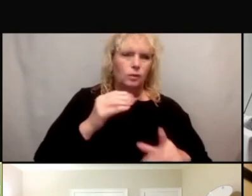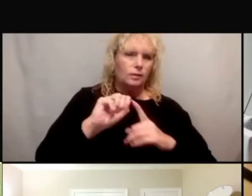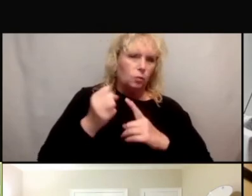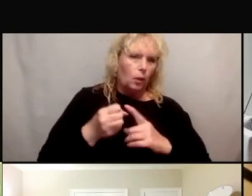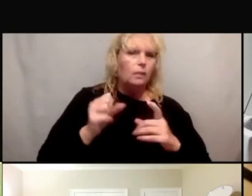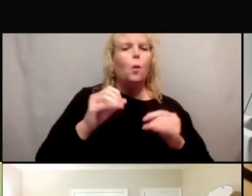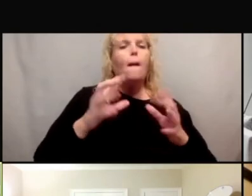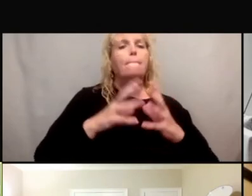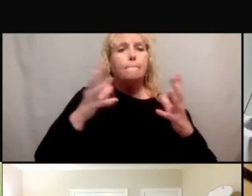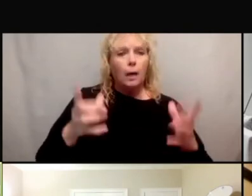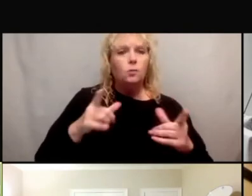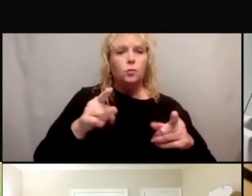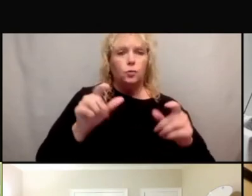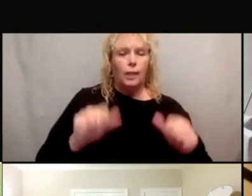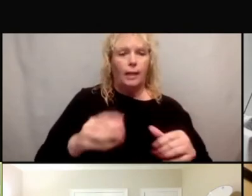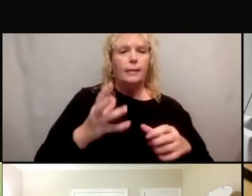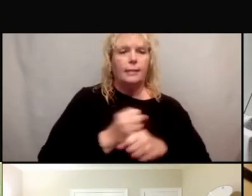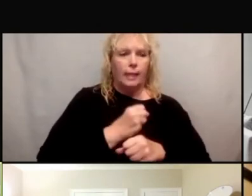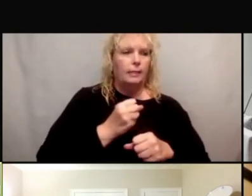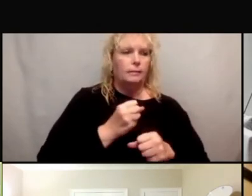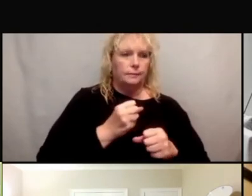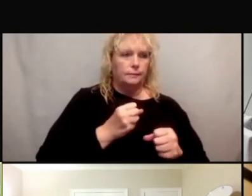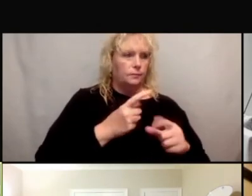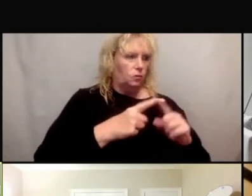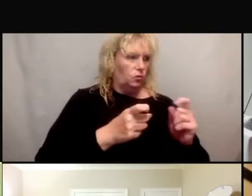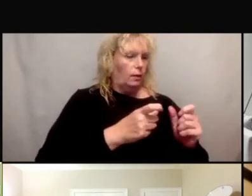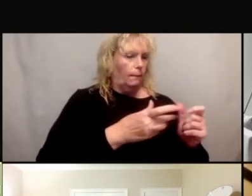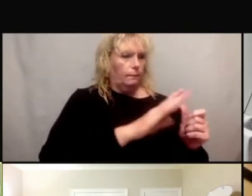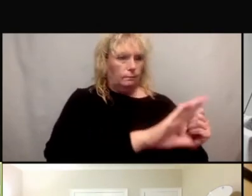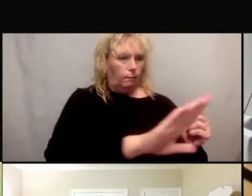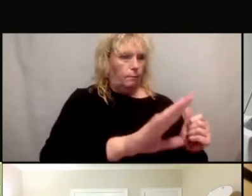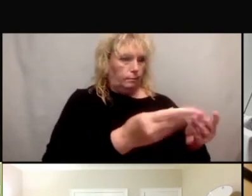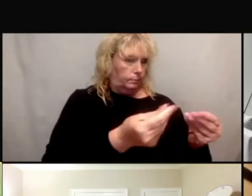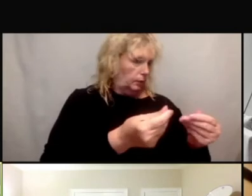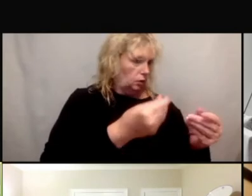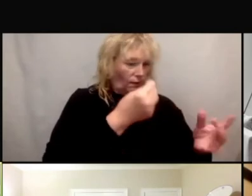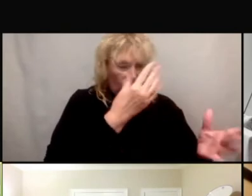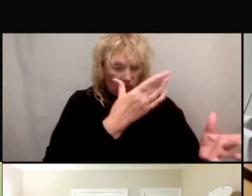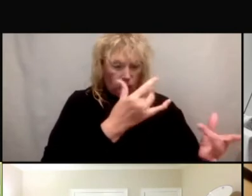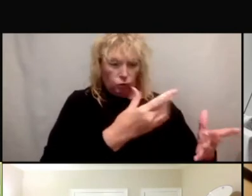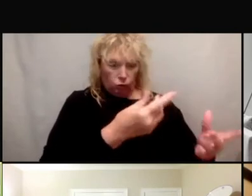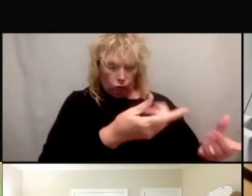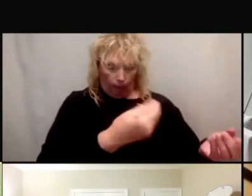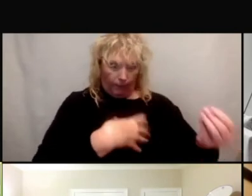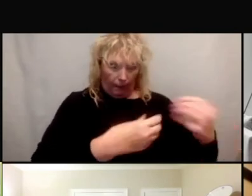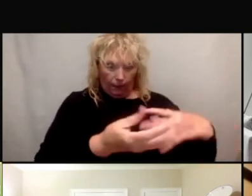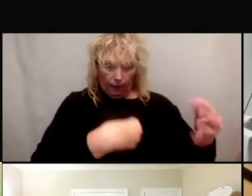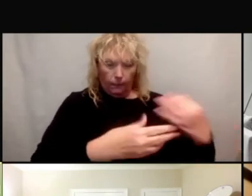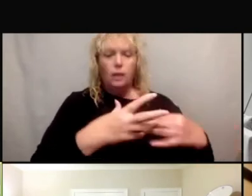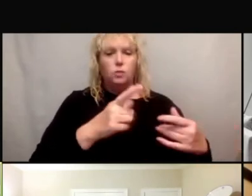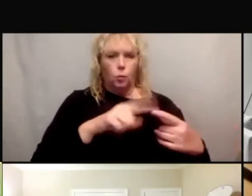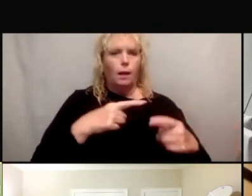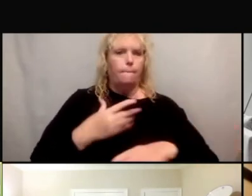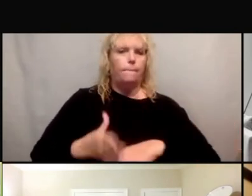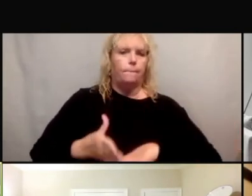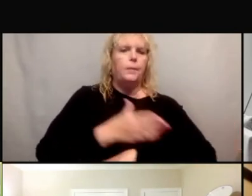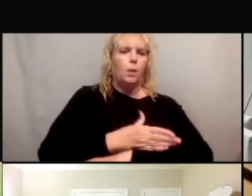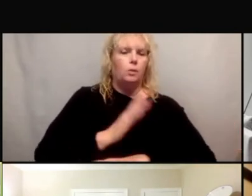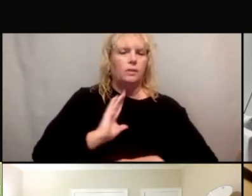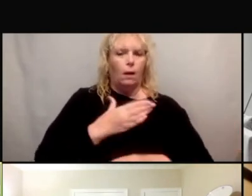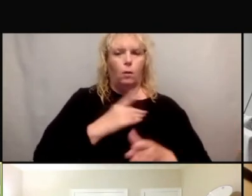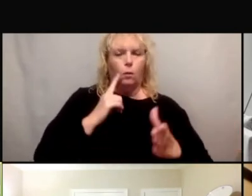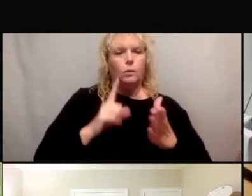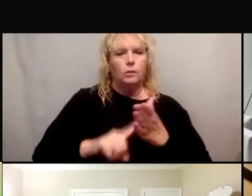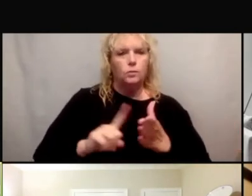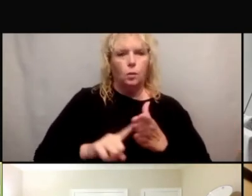we can get input from individuals on the materials themselves, we can really improve the experience of research. So, I mean, we really